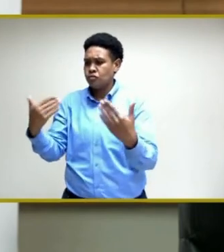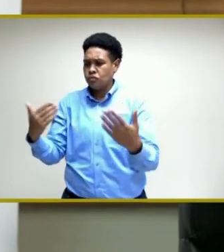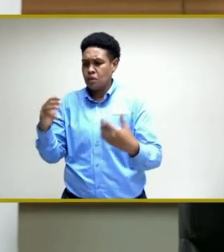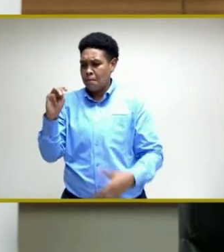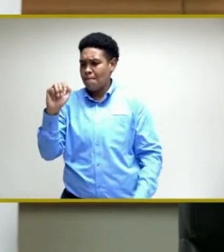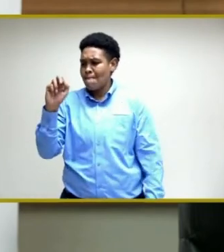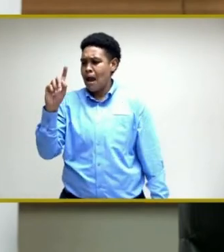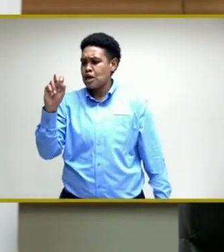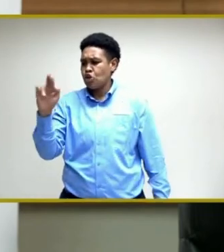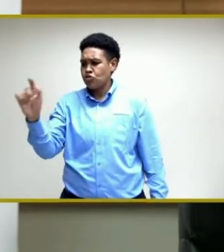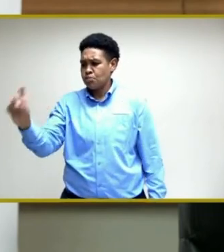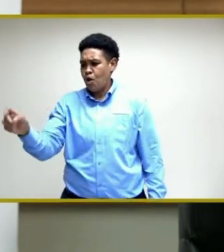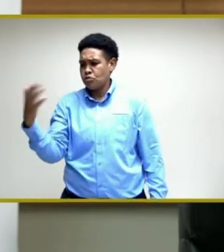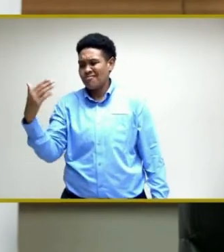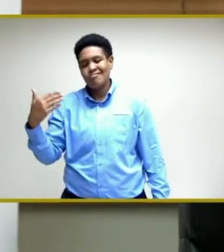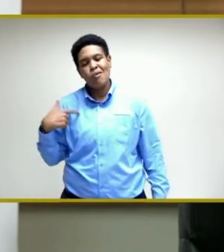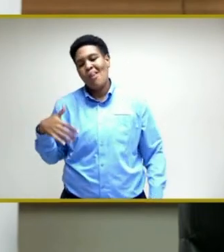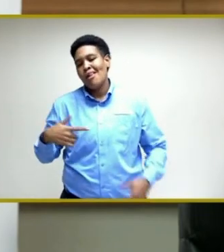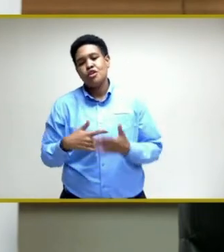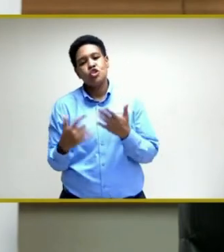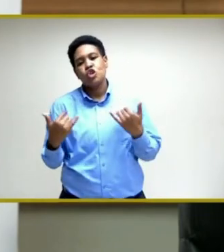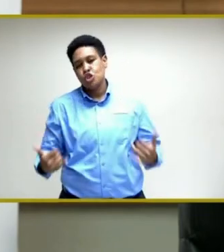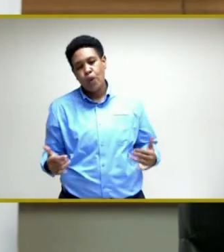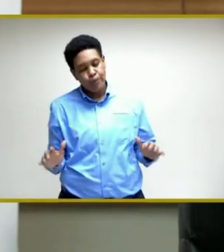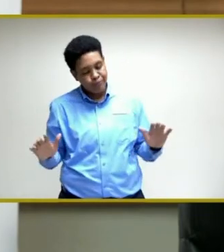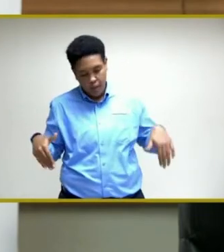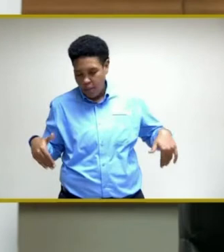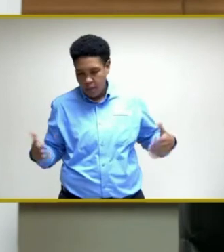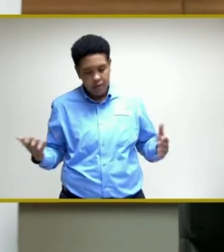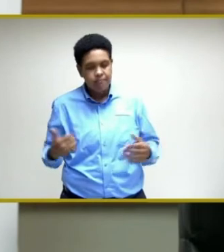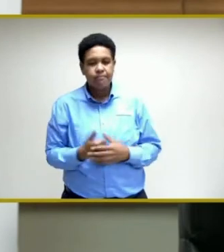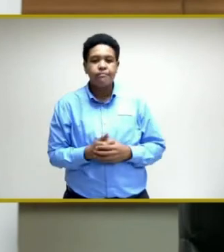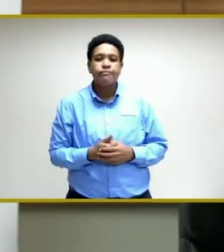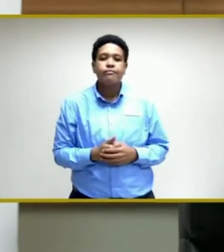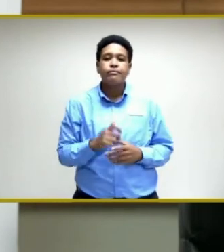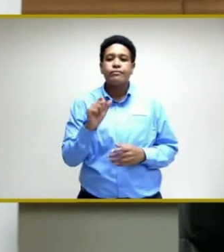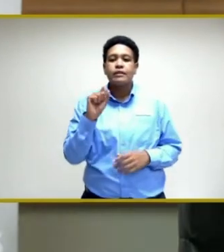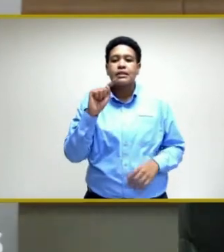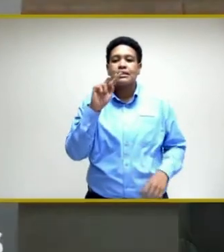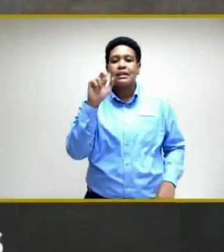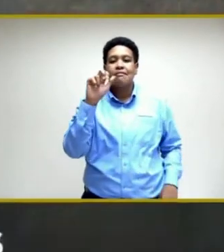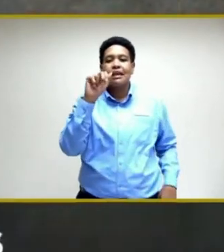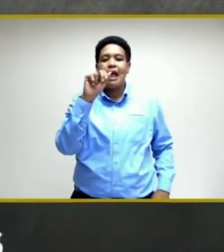discussing that at this point in time. Thank you. Stevie and we're going to go to you now.